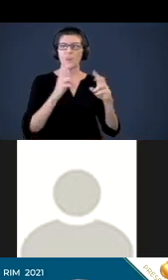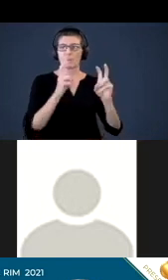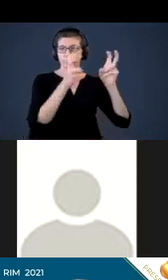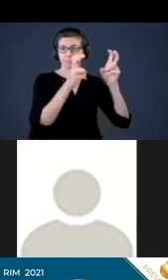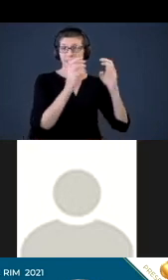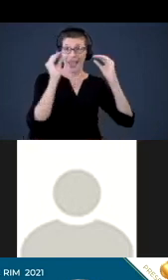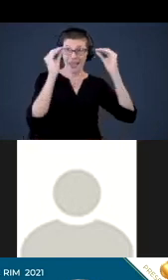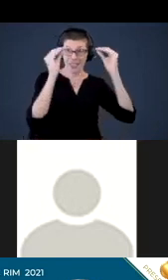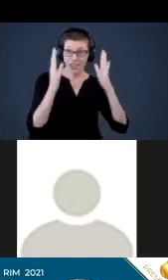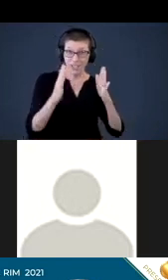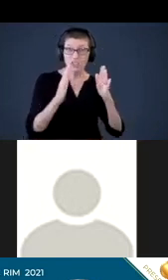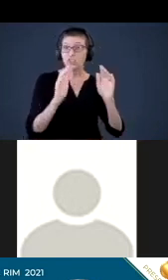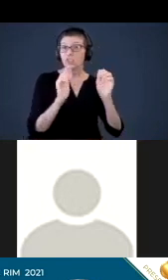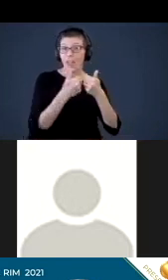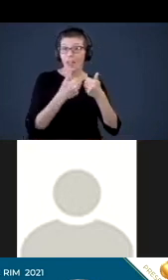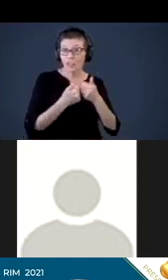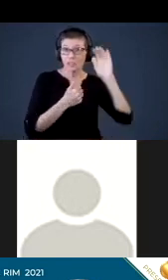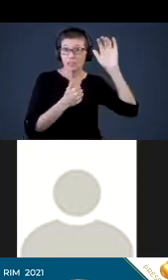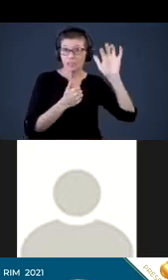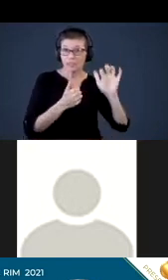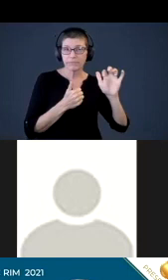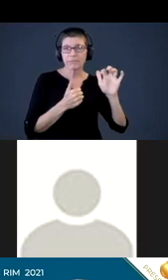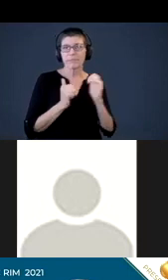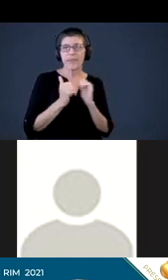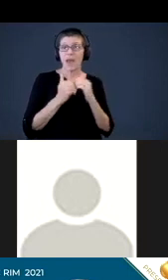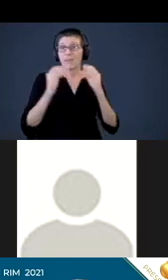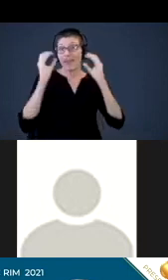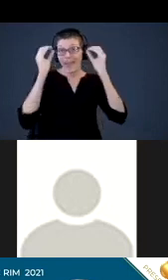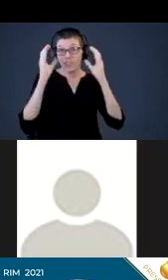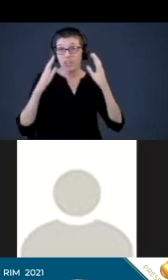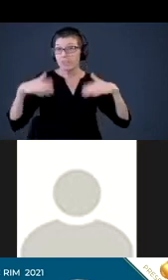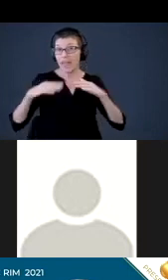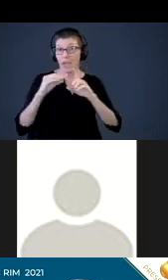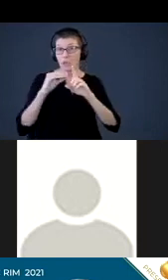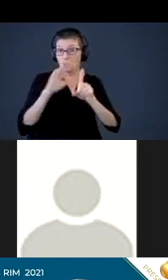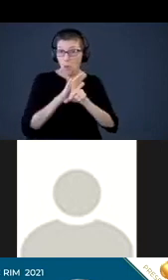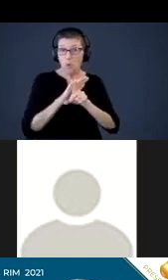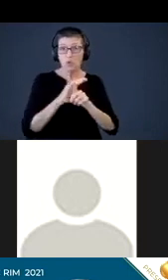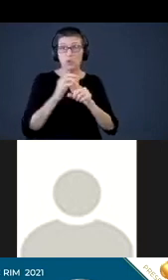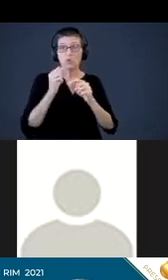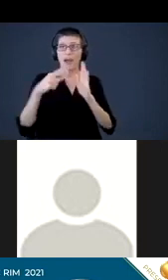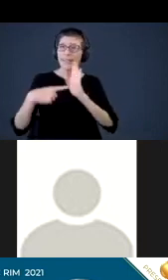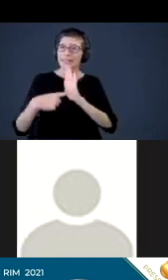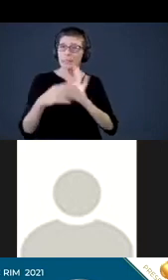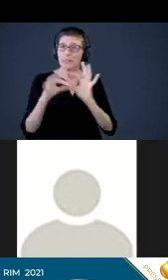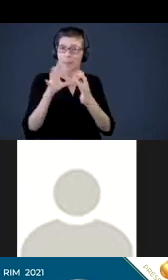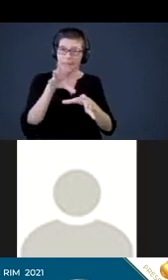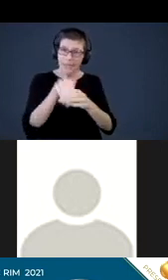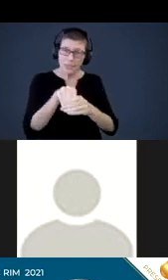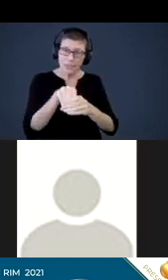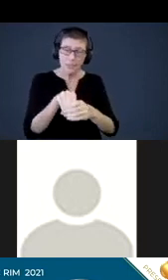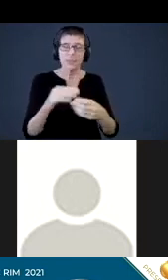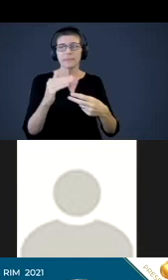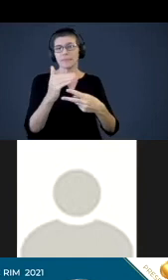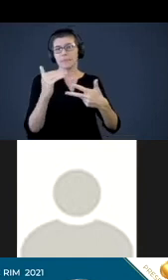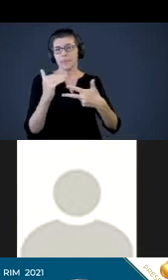challenges listed there have not, educators may have not been exposed to strong examples of family engagement, may have received minimal to